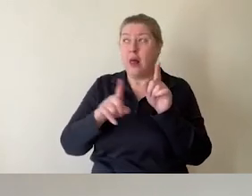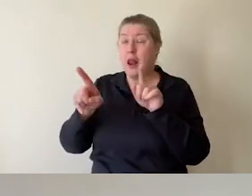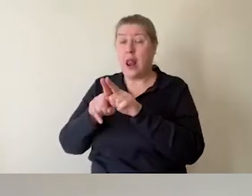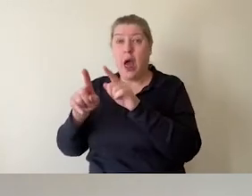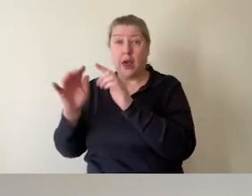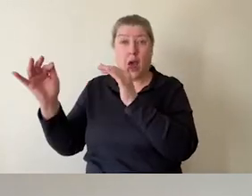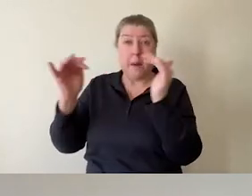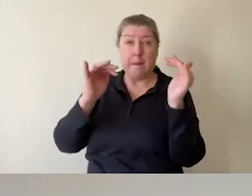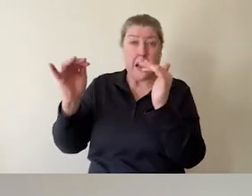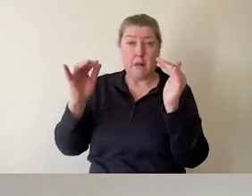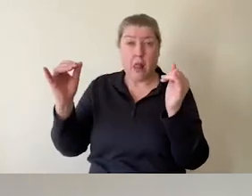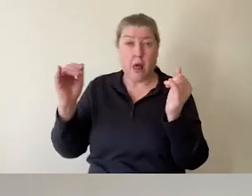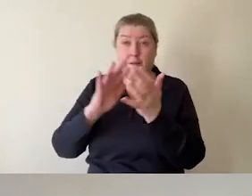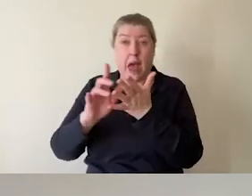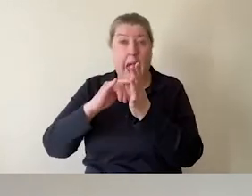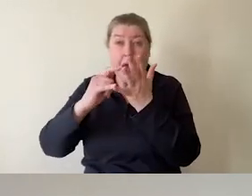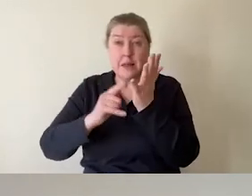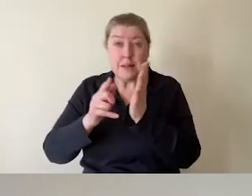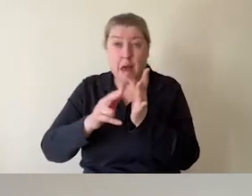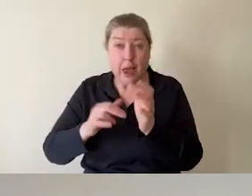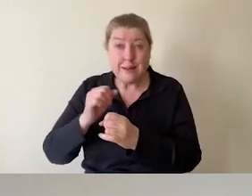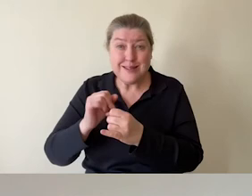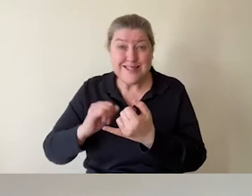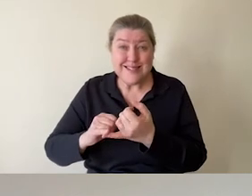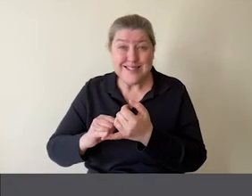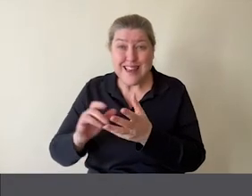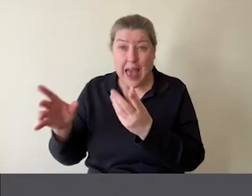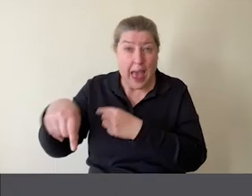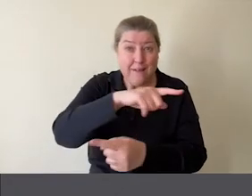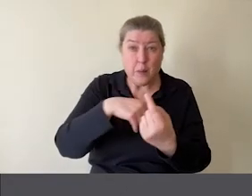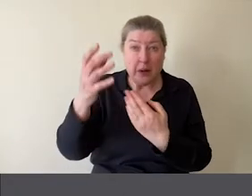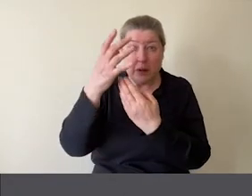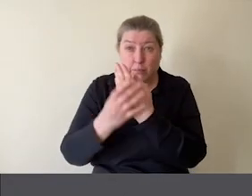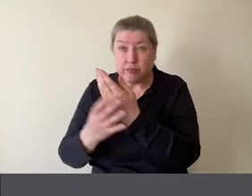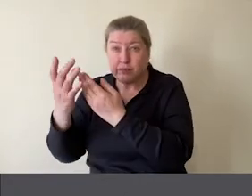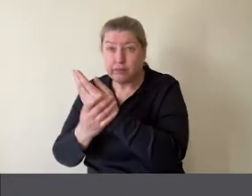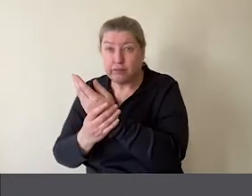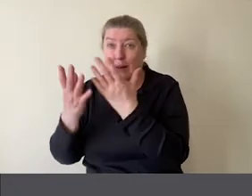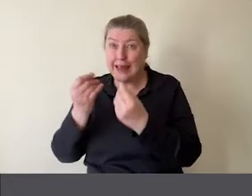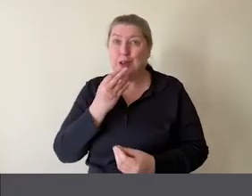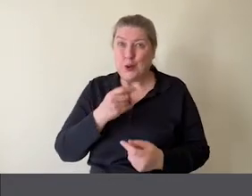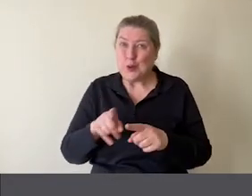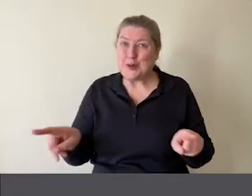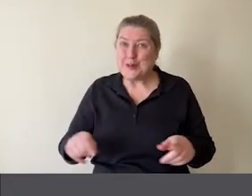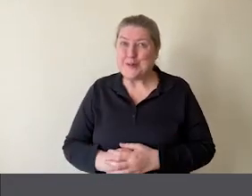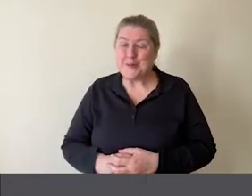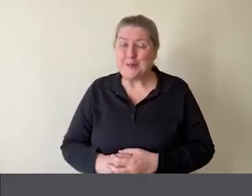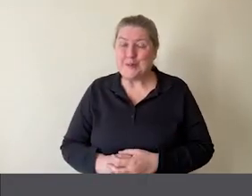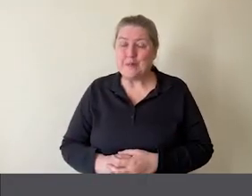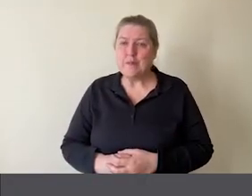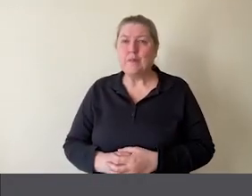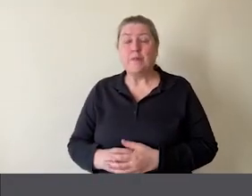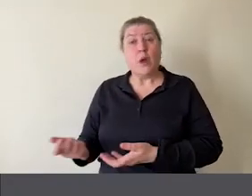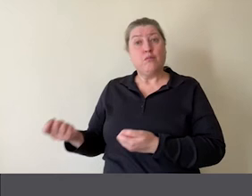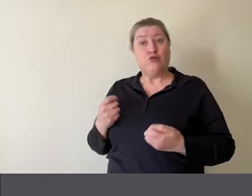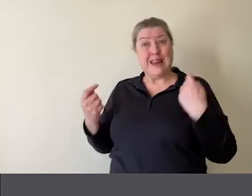medieval gauntlet on with our pinboard. We can also bring sounds into the